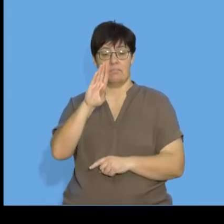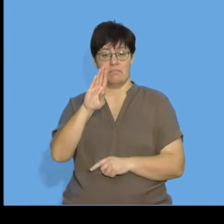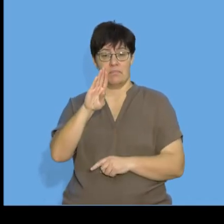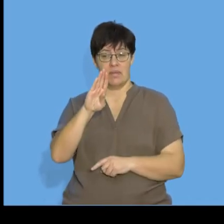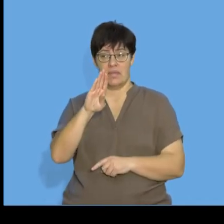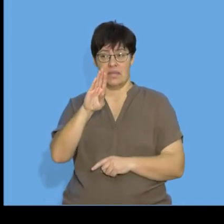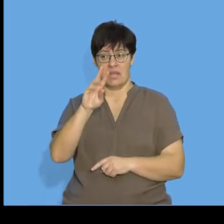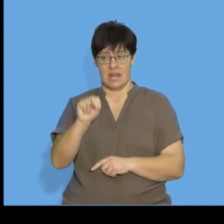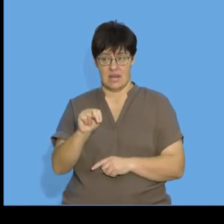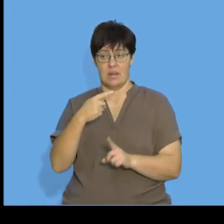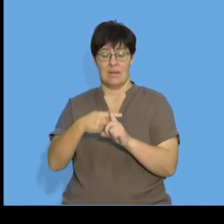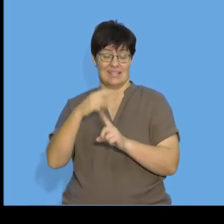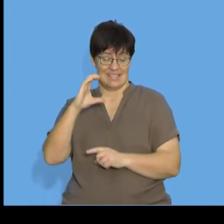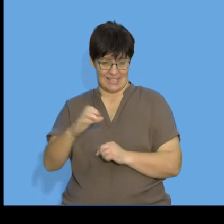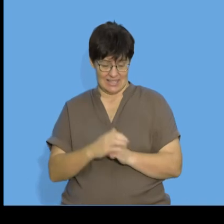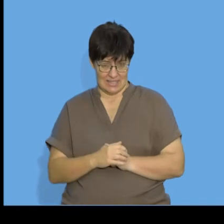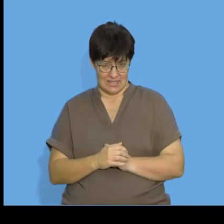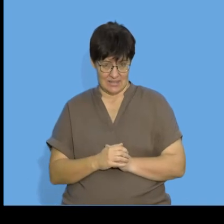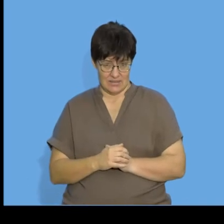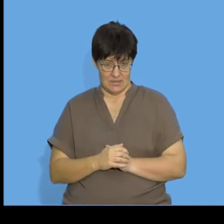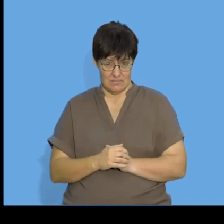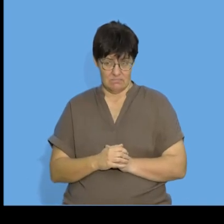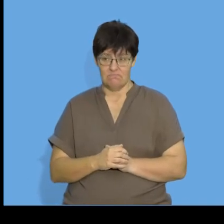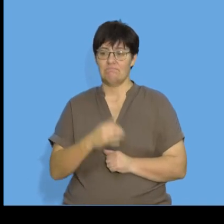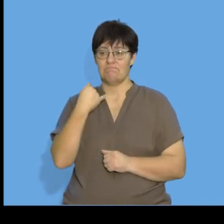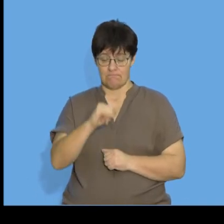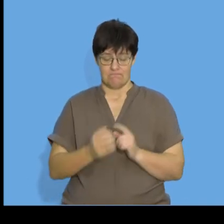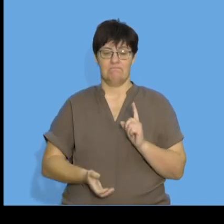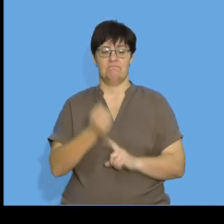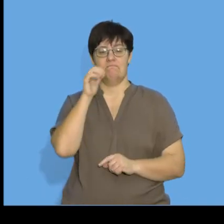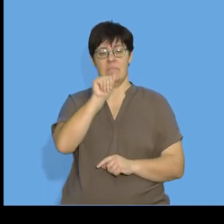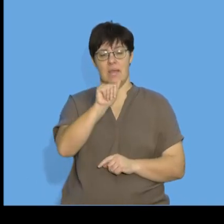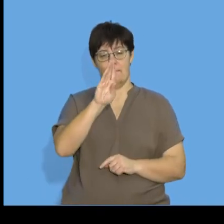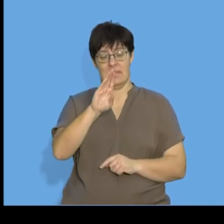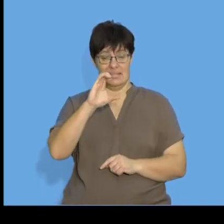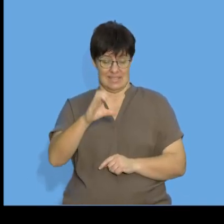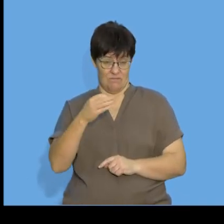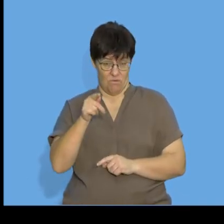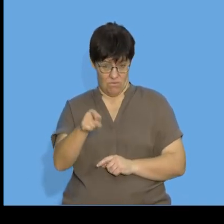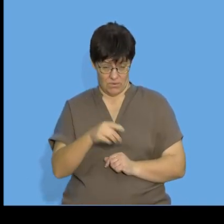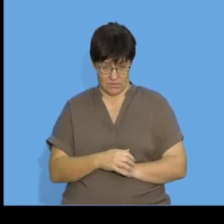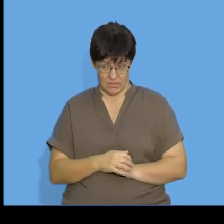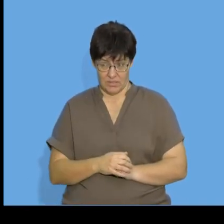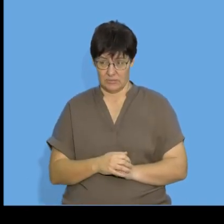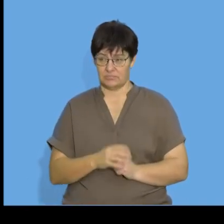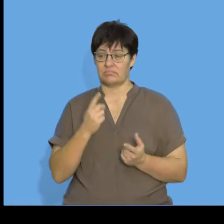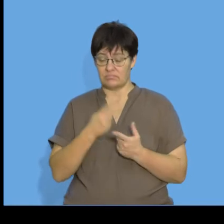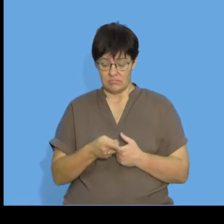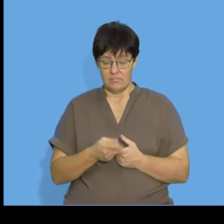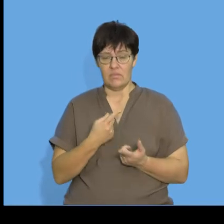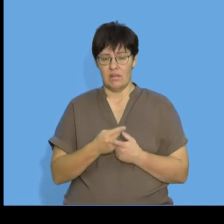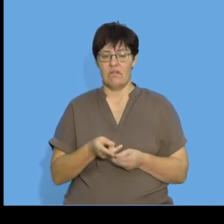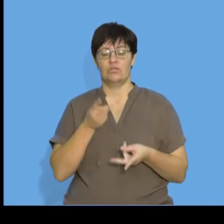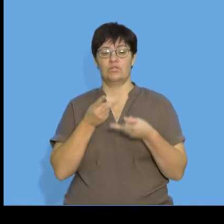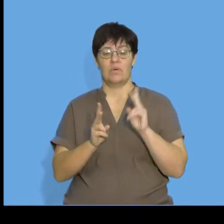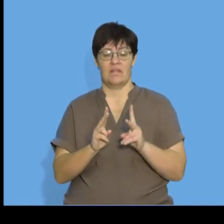n plus c so we still need to find a b and c for that we're then going to determine the value of the